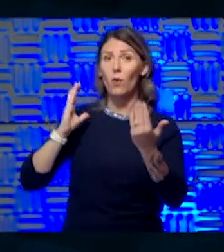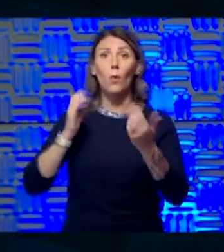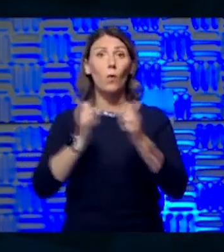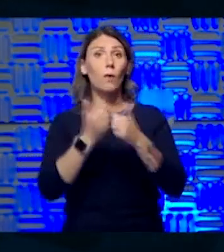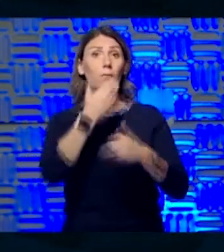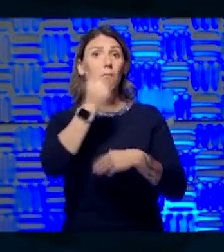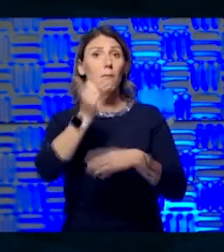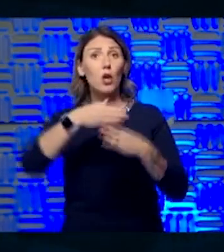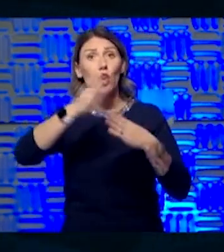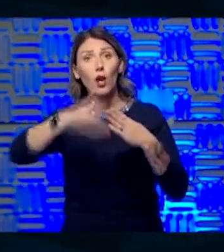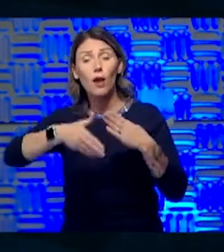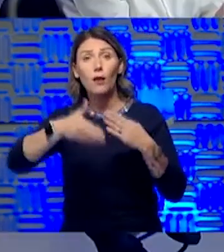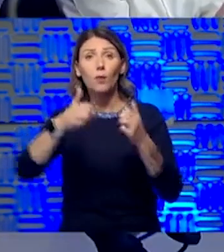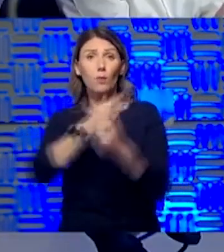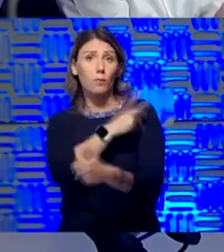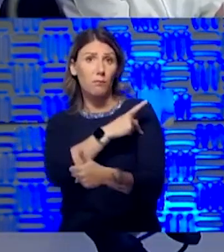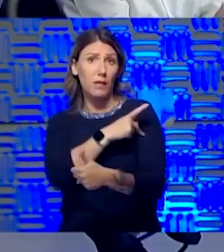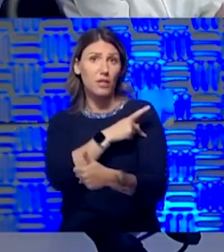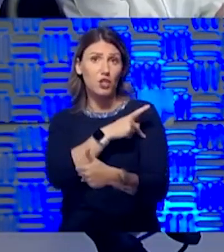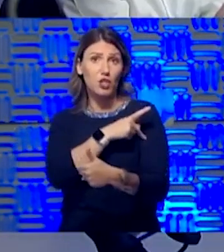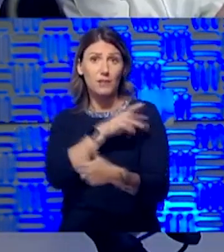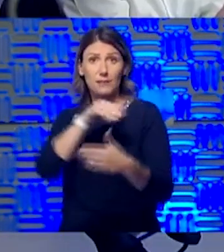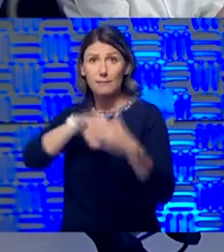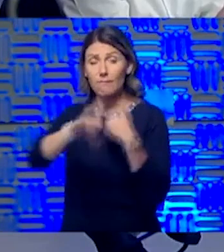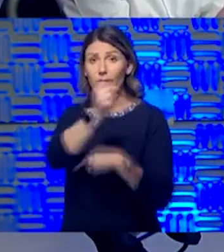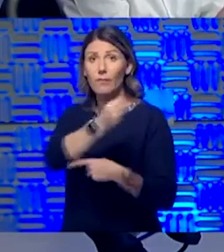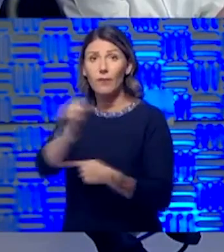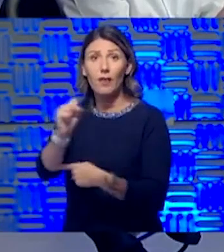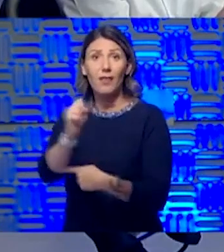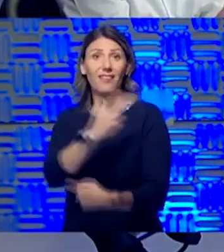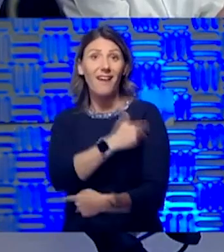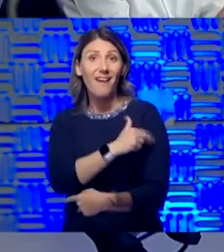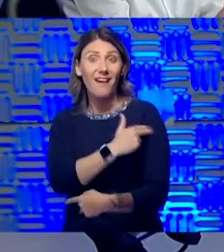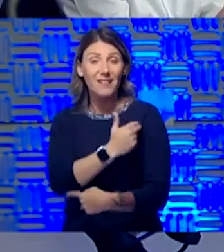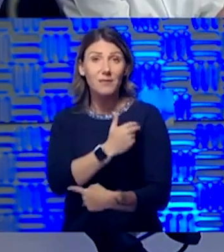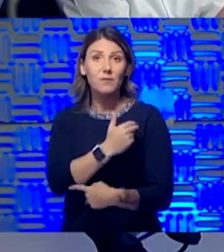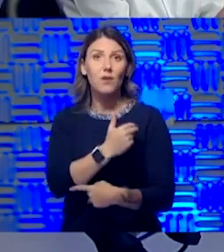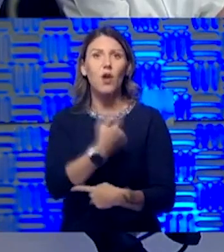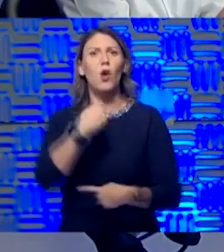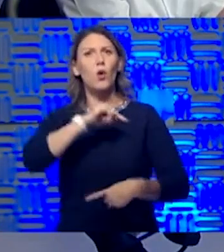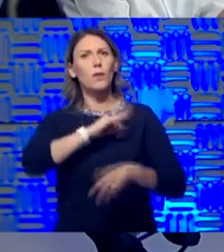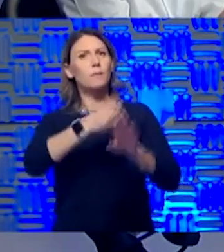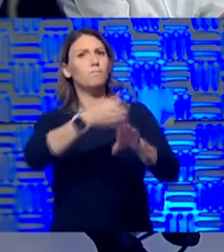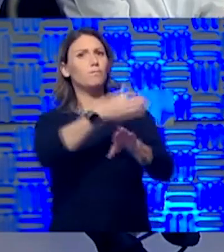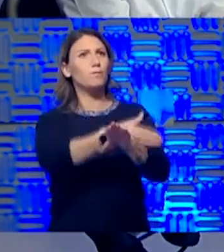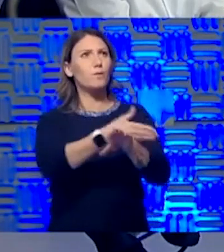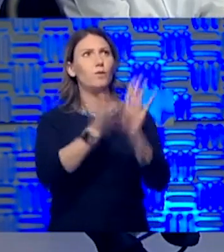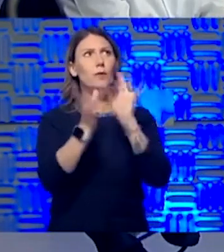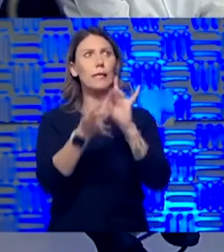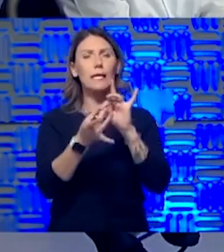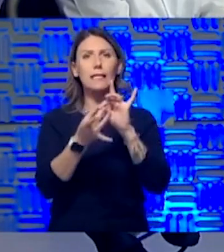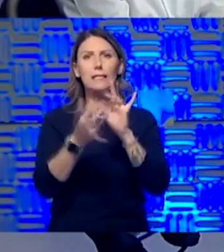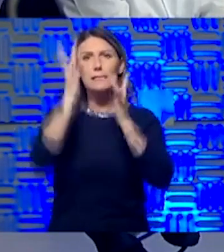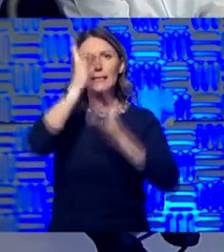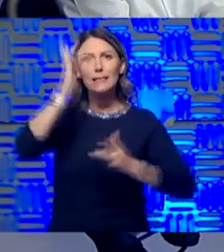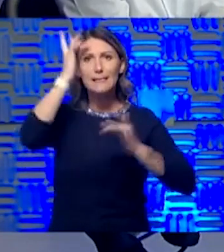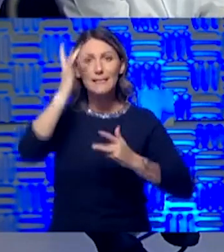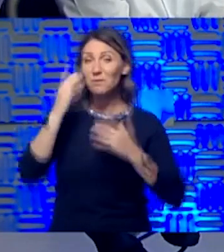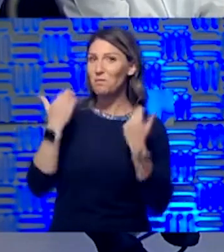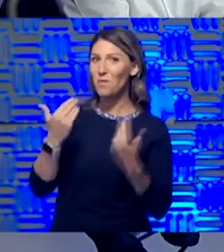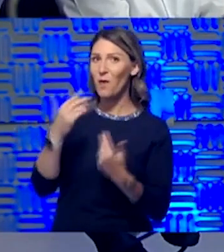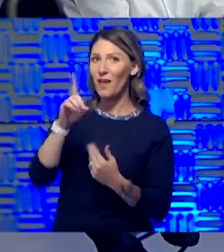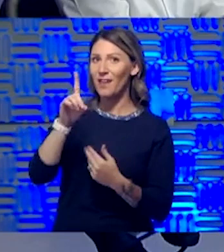who are admitted to the hospital? That's a great question. Are we getting better at the disease? Let's see. Go ahead, Dave.